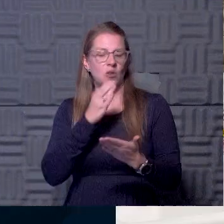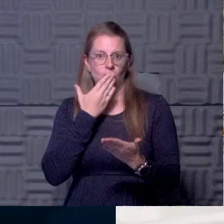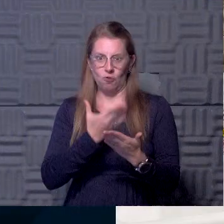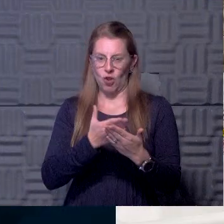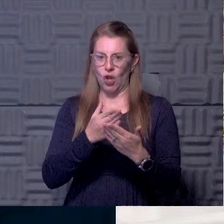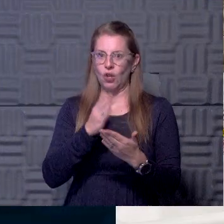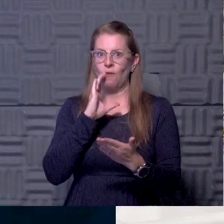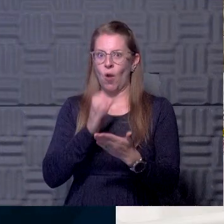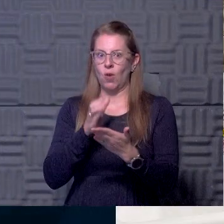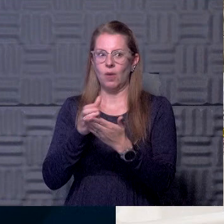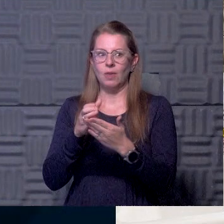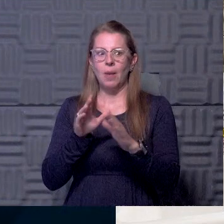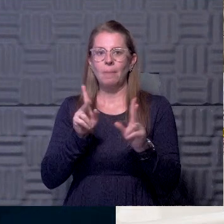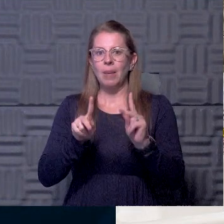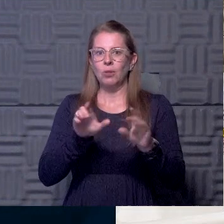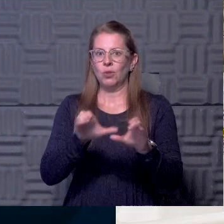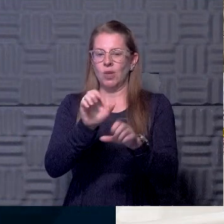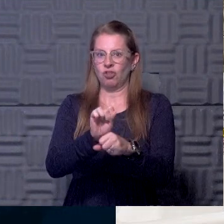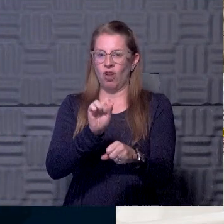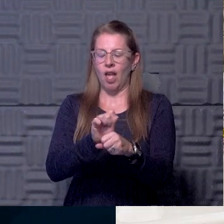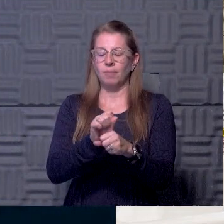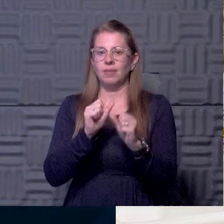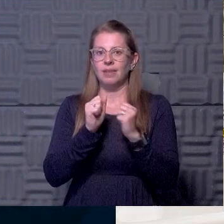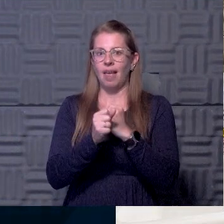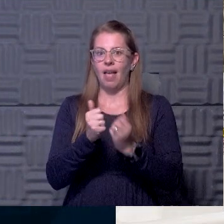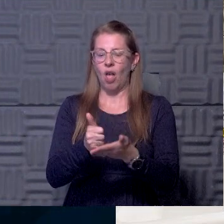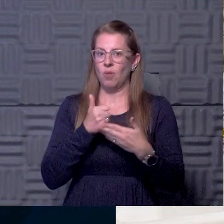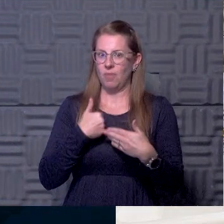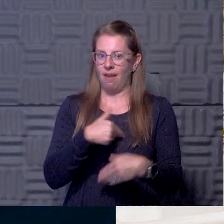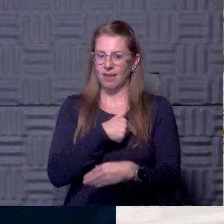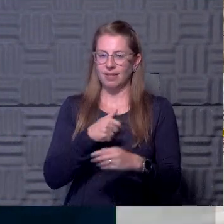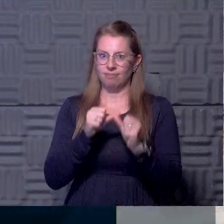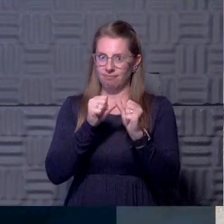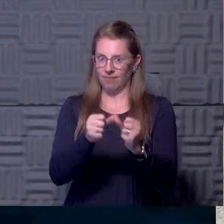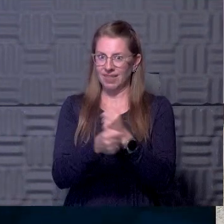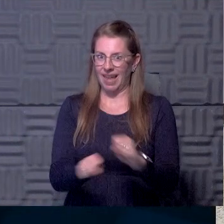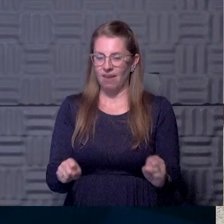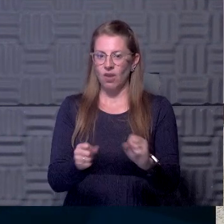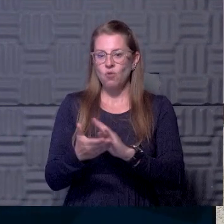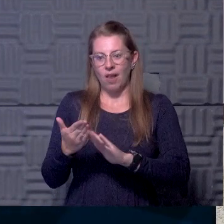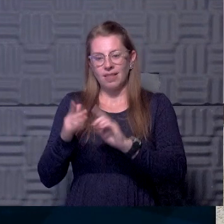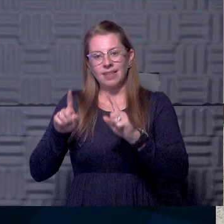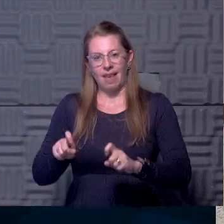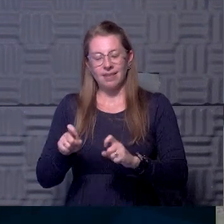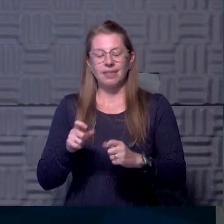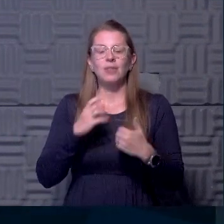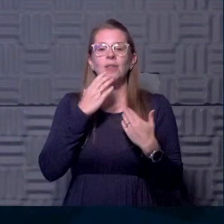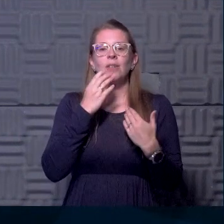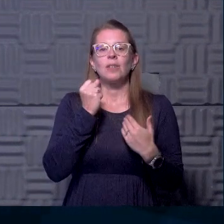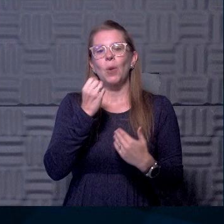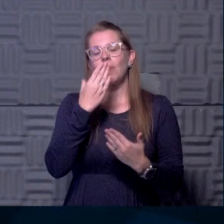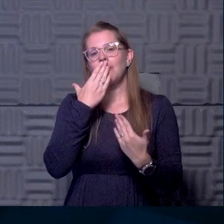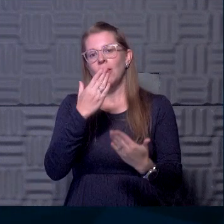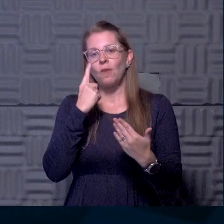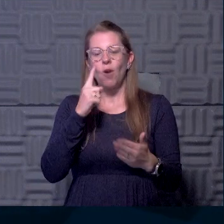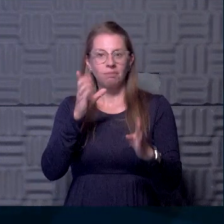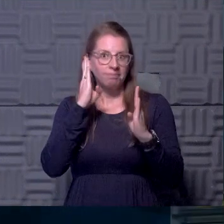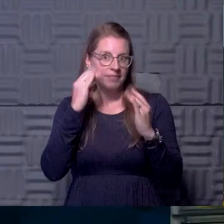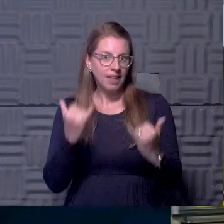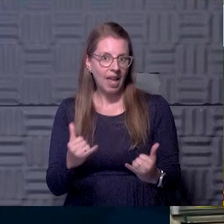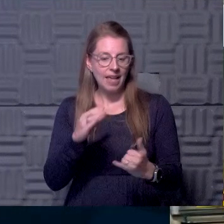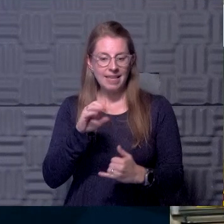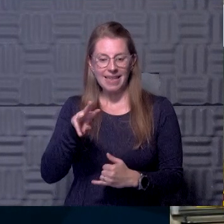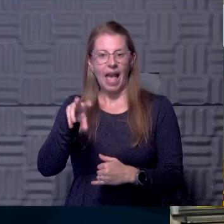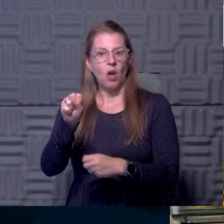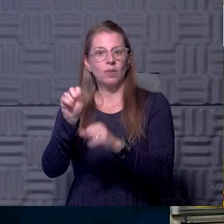of people doing the job to help keep us all safe by doing the tests and running those tests. Thank you all for listening today. Keep your